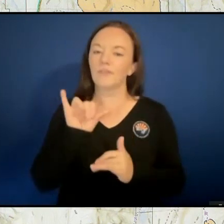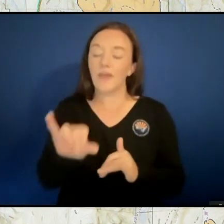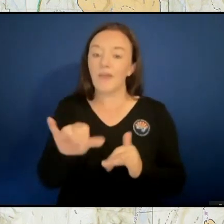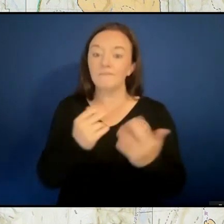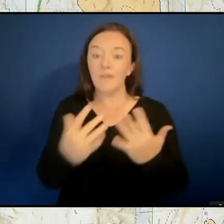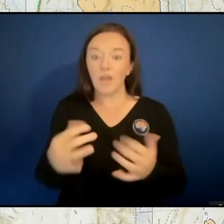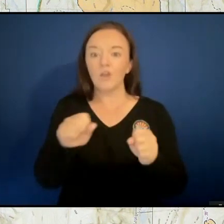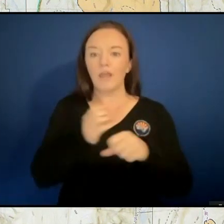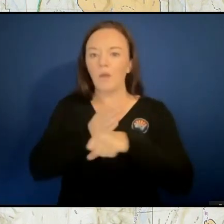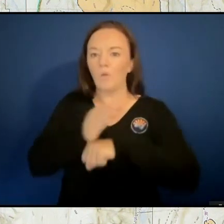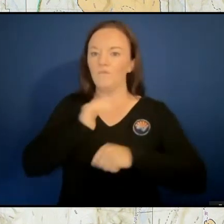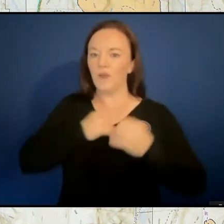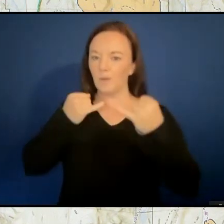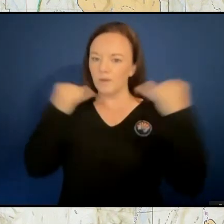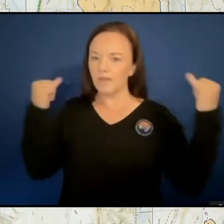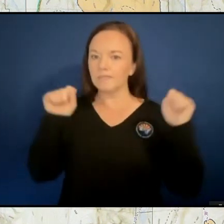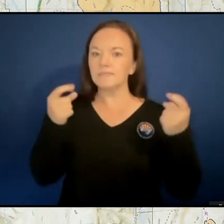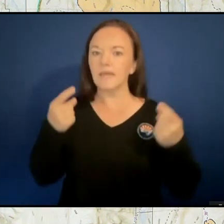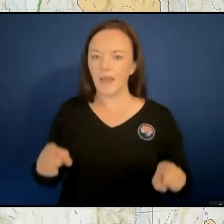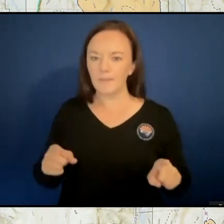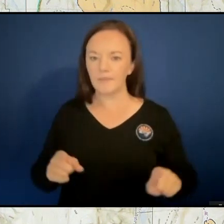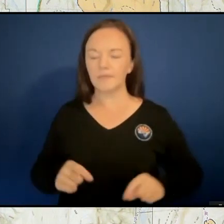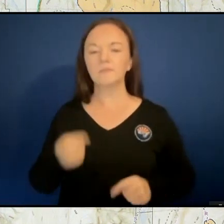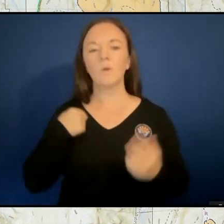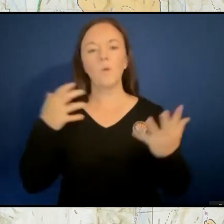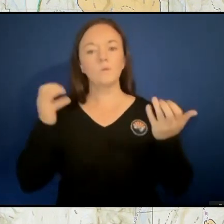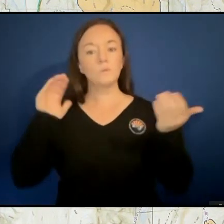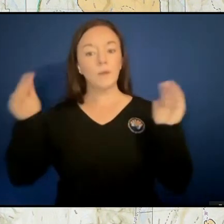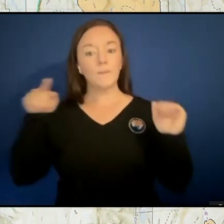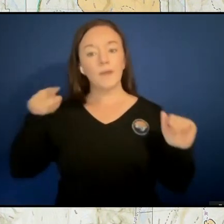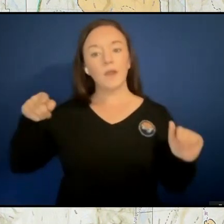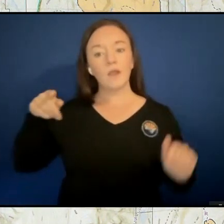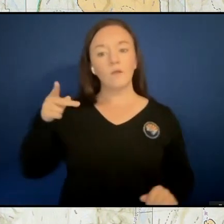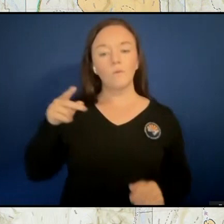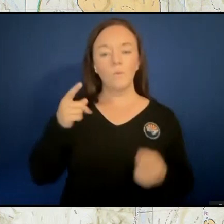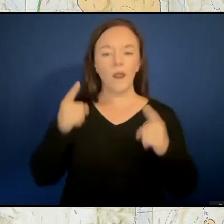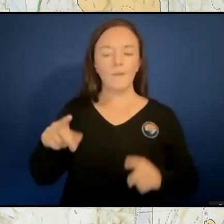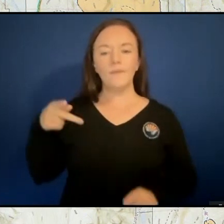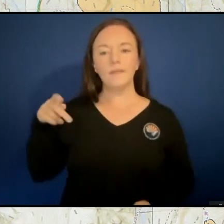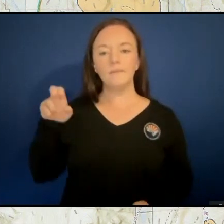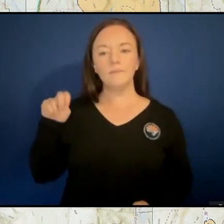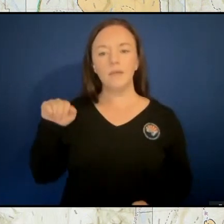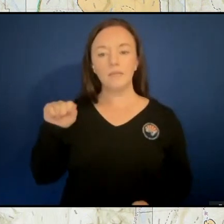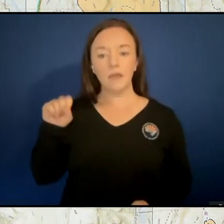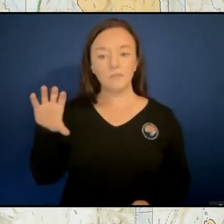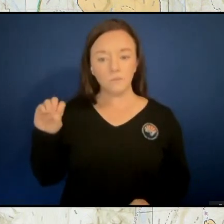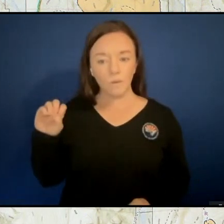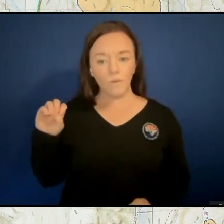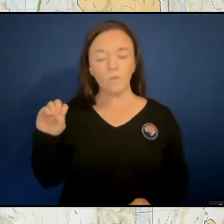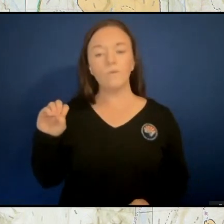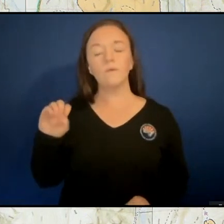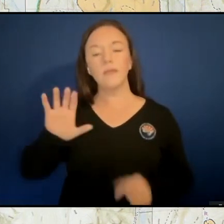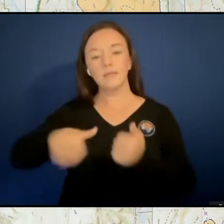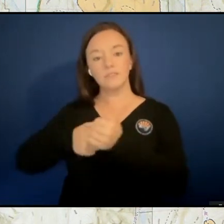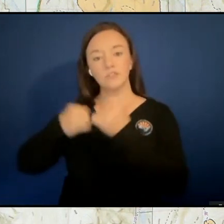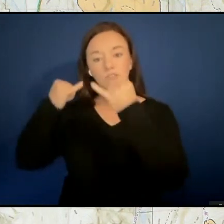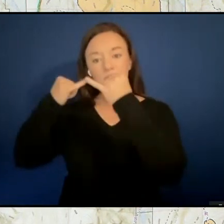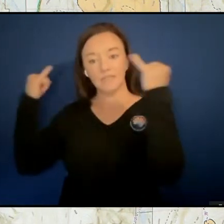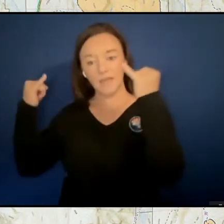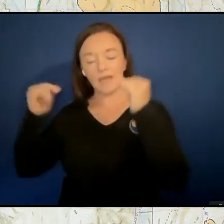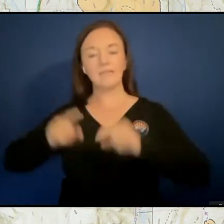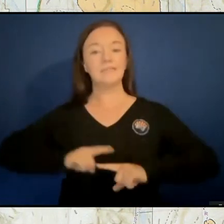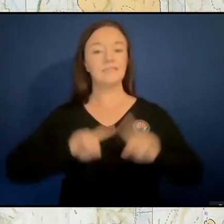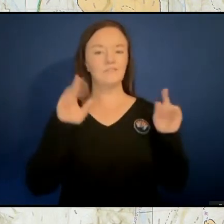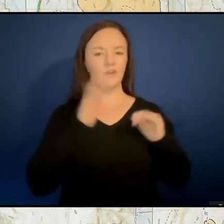compare those, you know, the Penasco, the, what happened in Penasco, excuse me, on the contingency line and what happened over